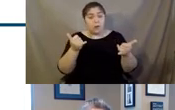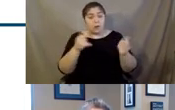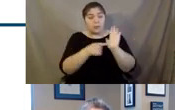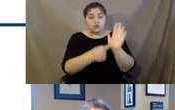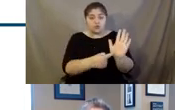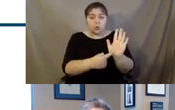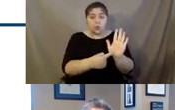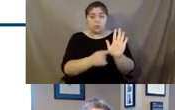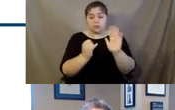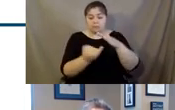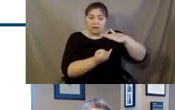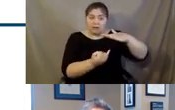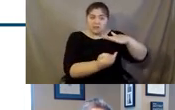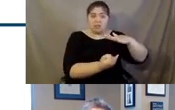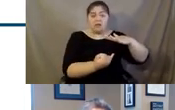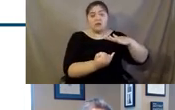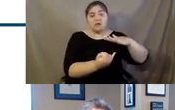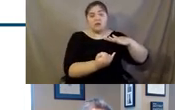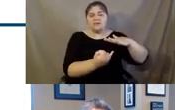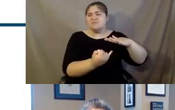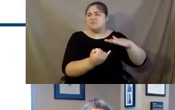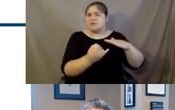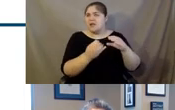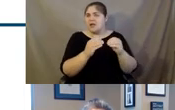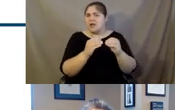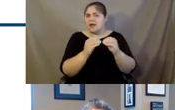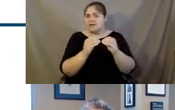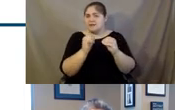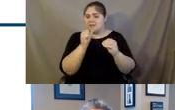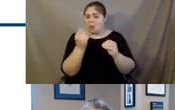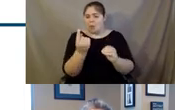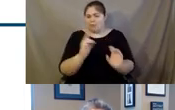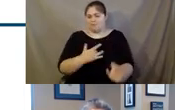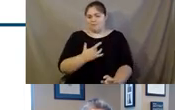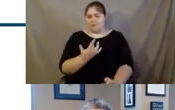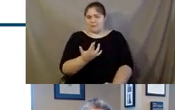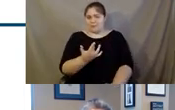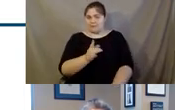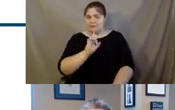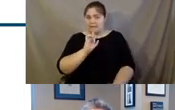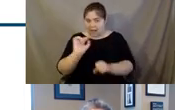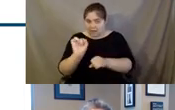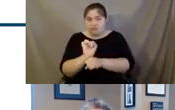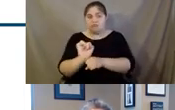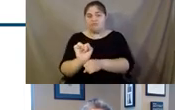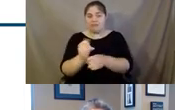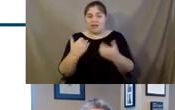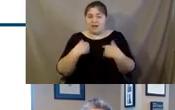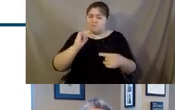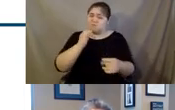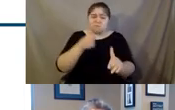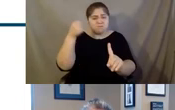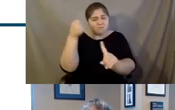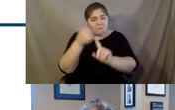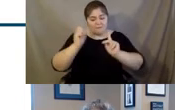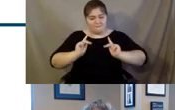isolated is more than just a feeling, right? That it actually has an impact on our